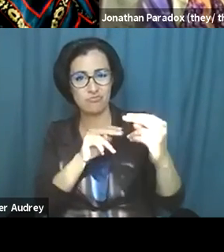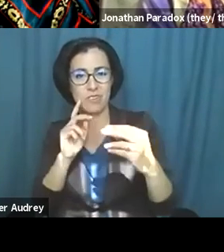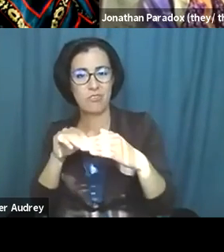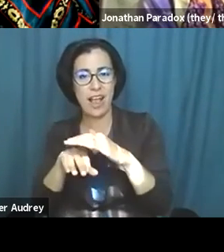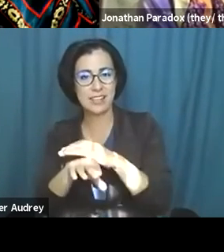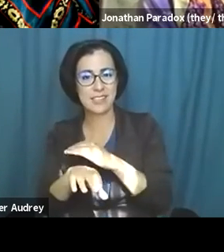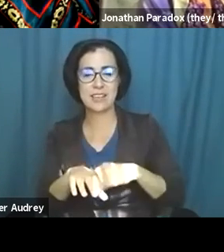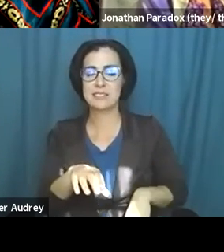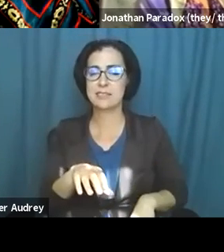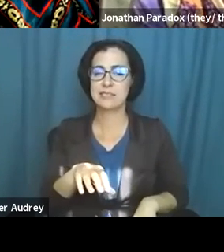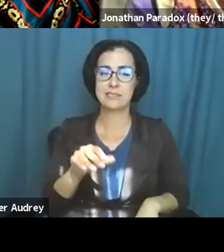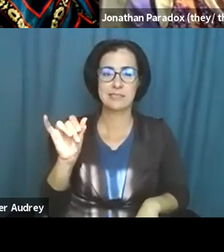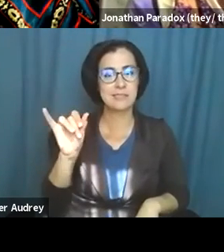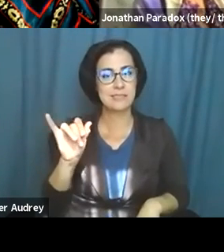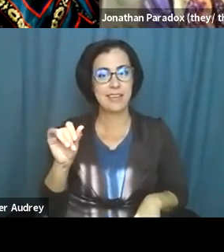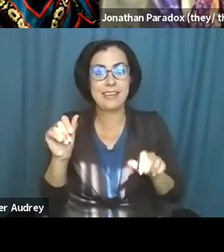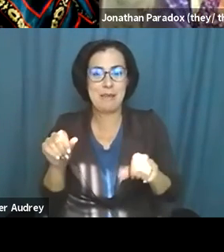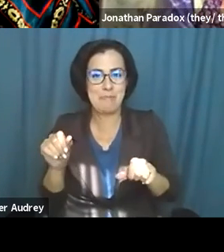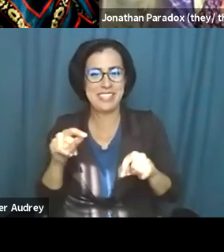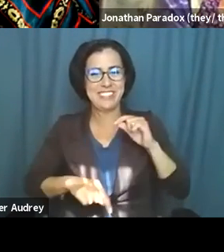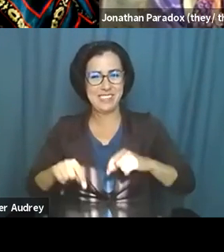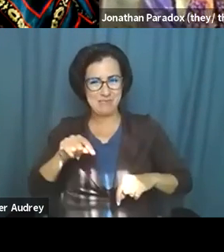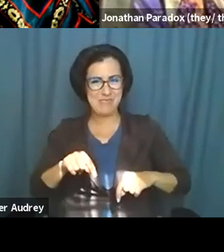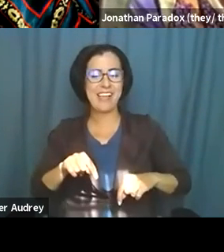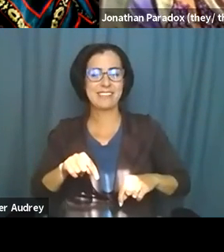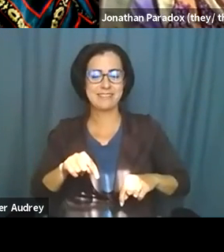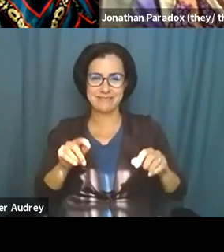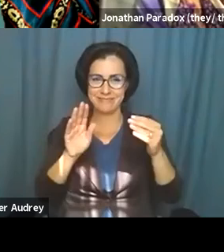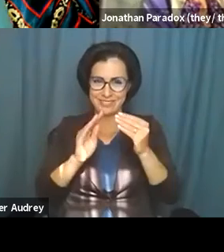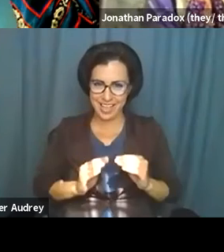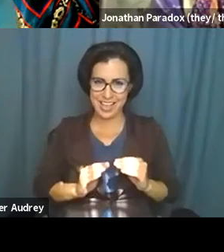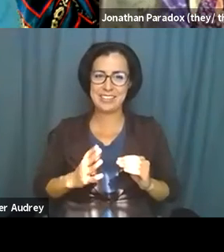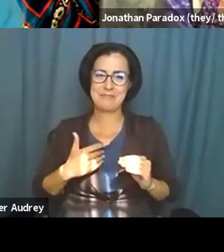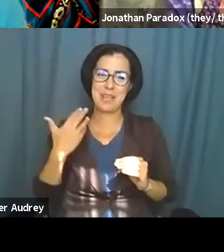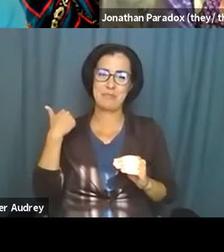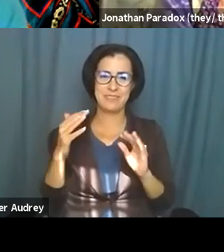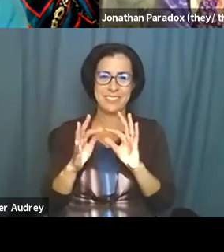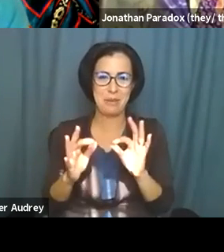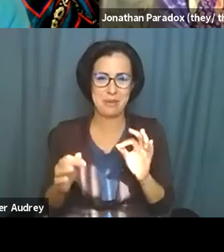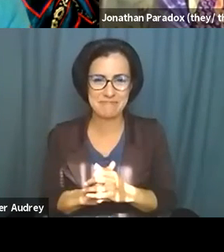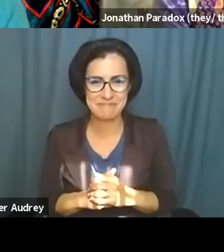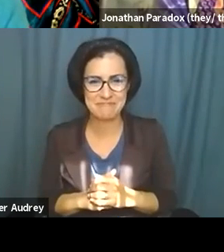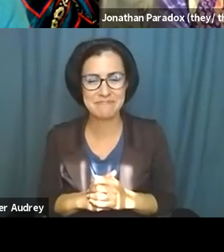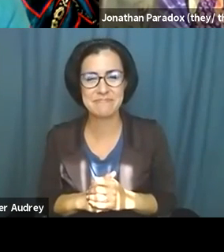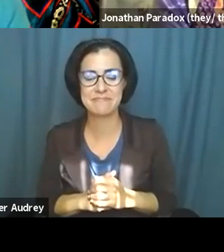such as, uh, the ability to edit, um, what I've verbally said. Um,